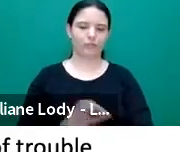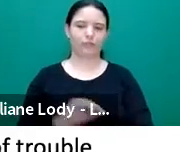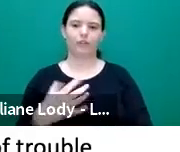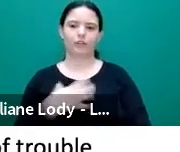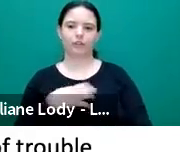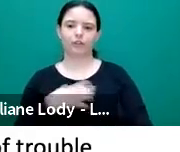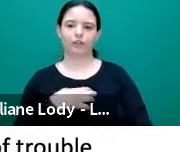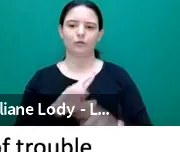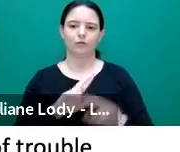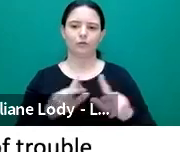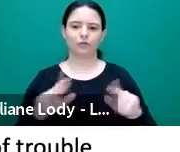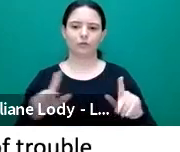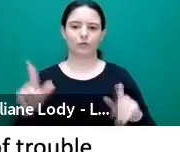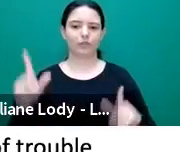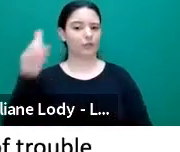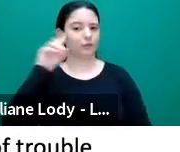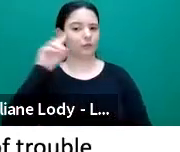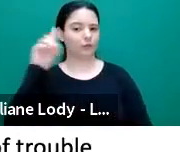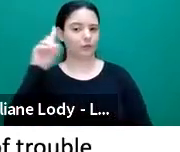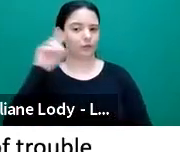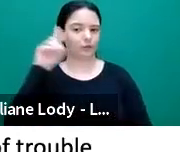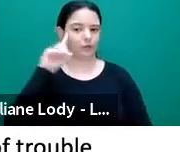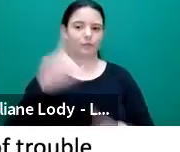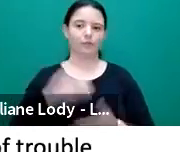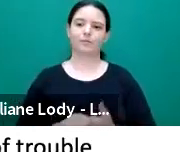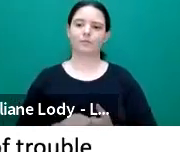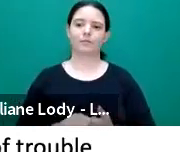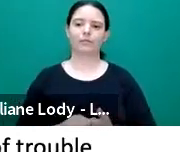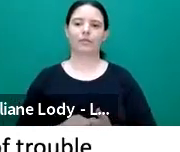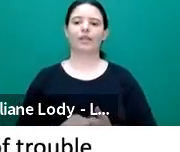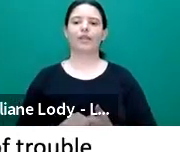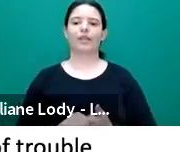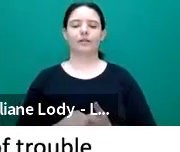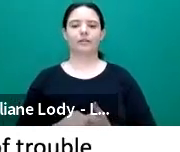to the communicative participation of differently abled individuals.